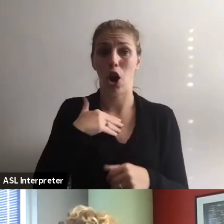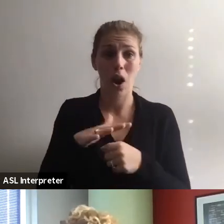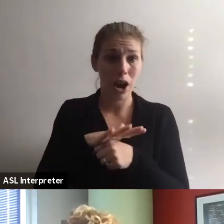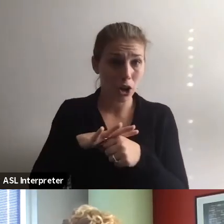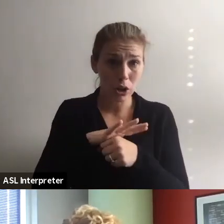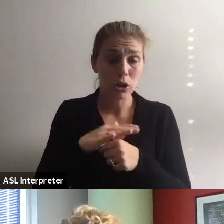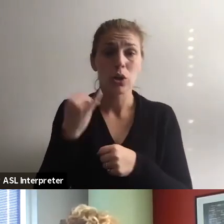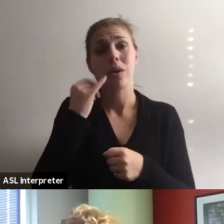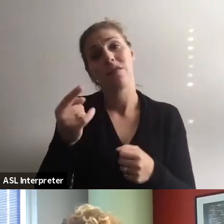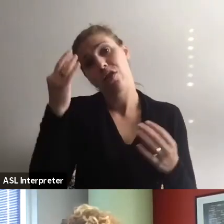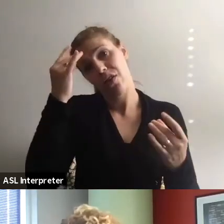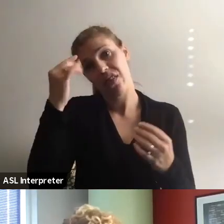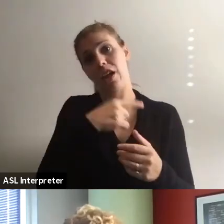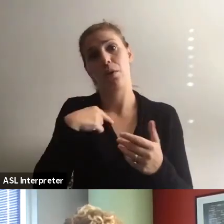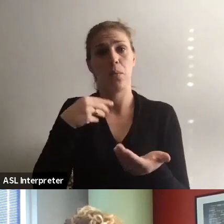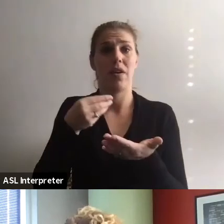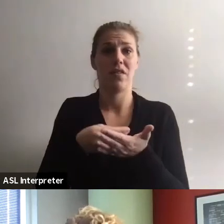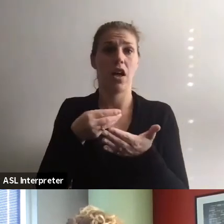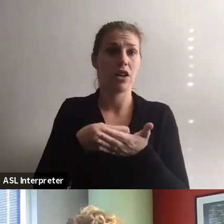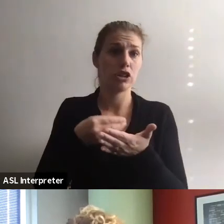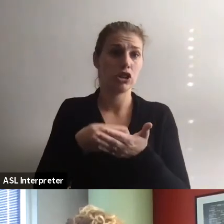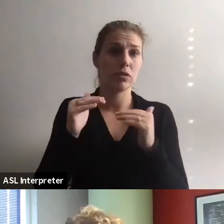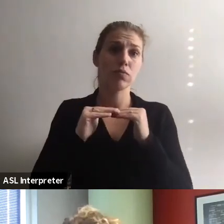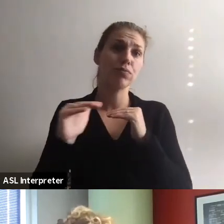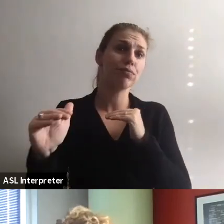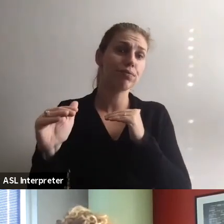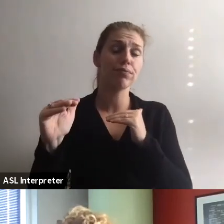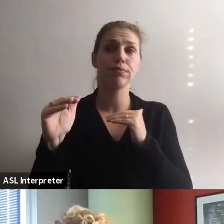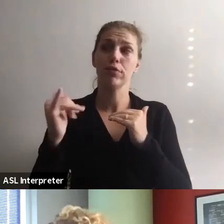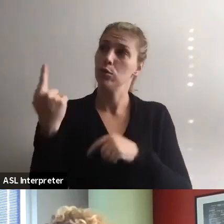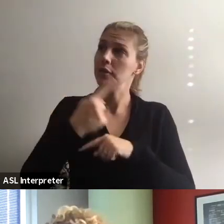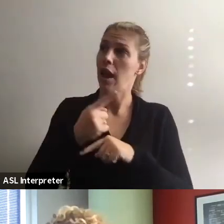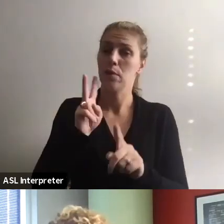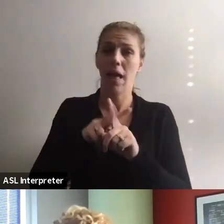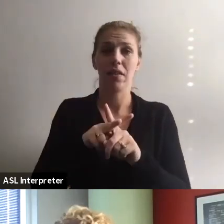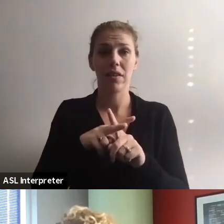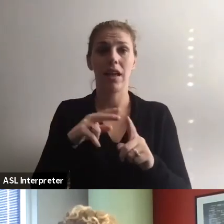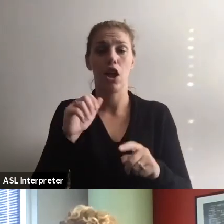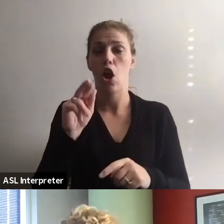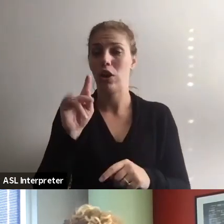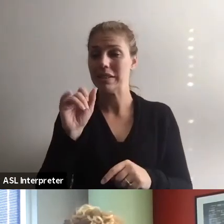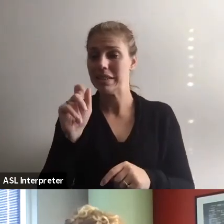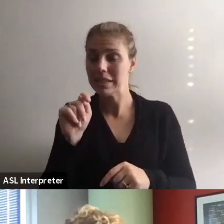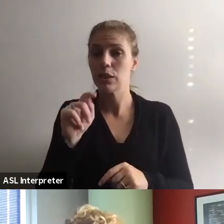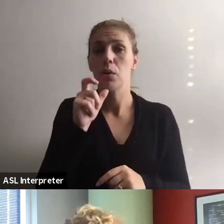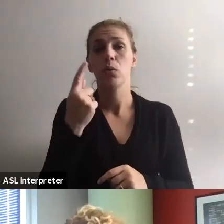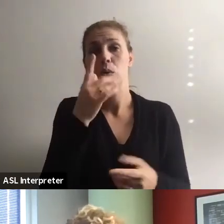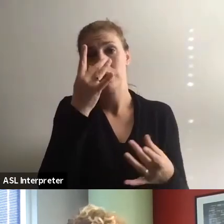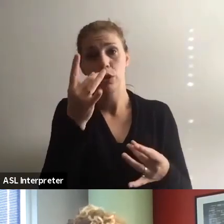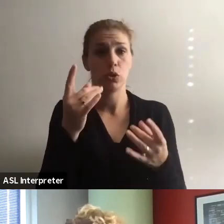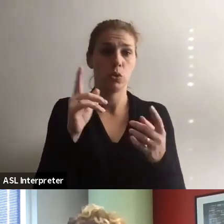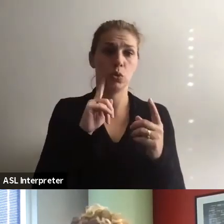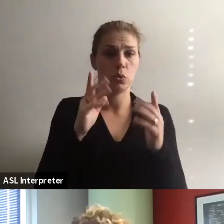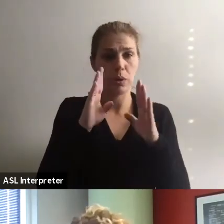so if we're thinking about being a financially solvent and relevant organization, or even as an artist, someone who's interested in really paying